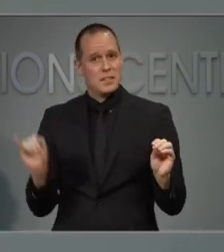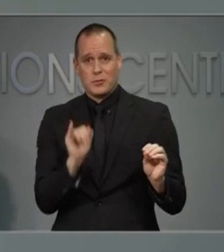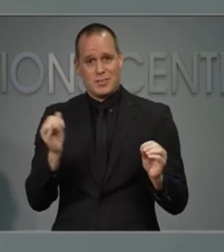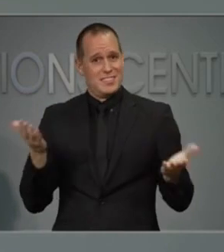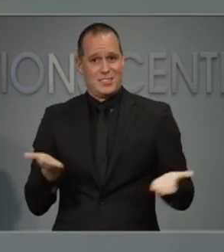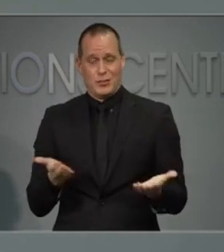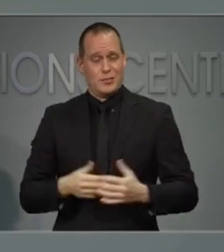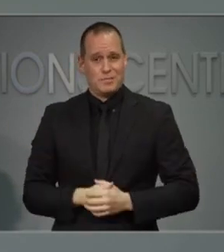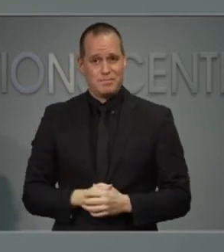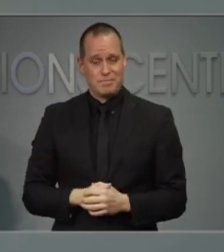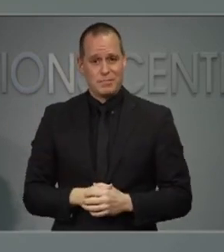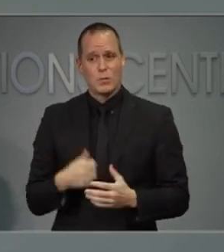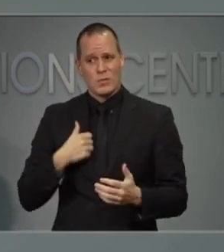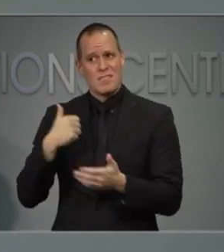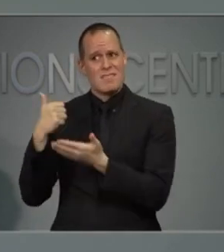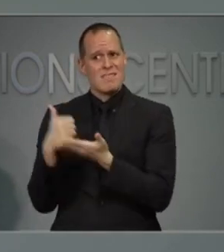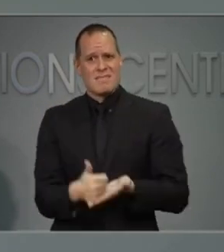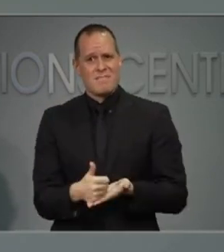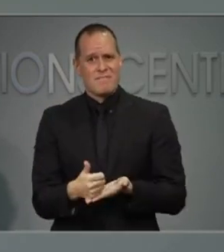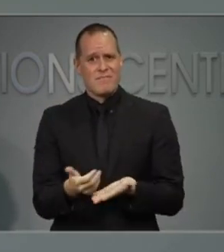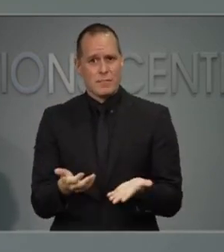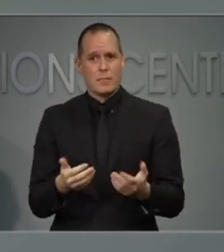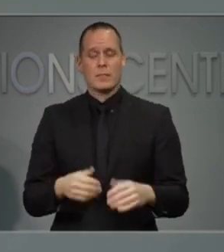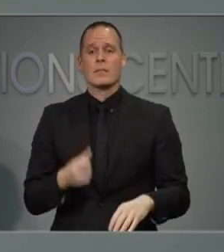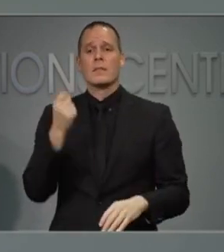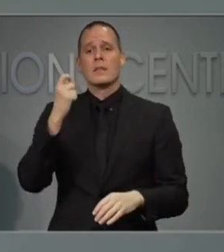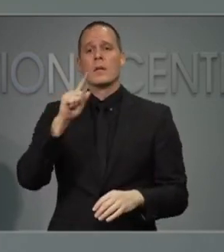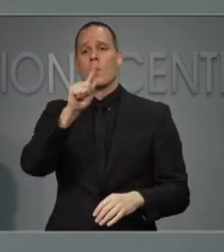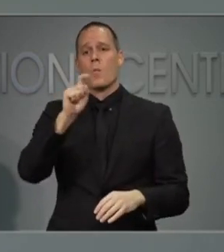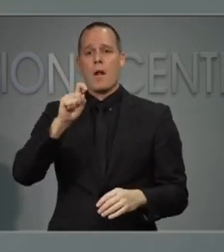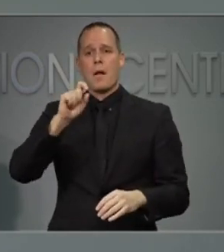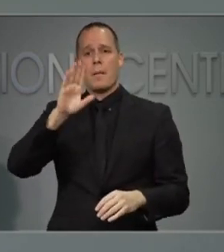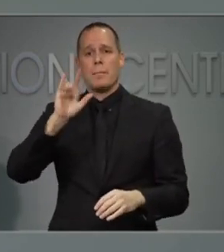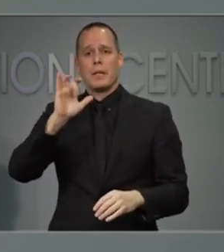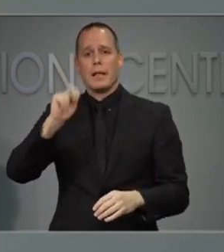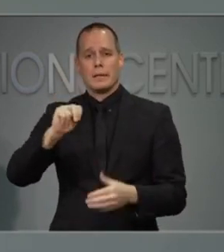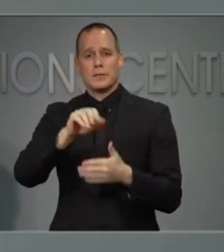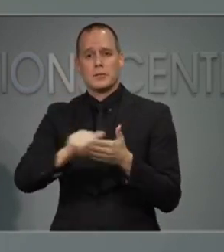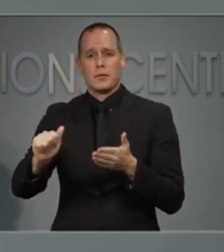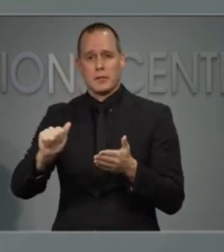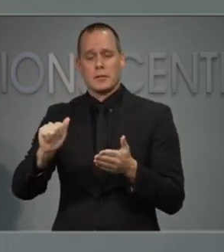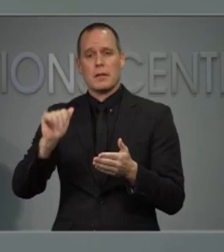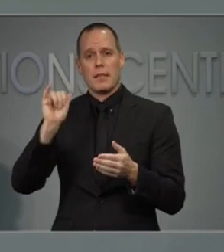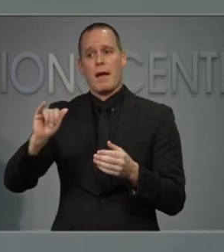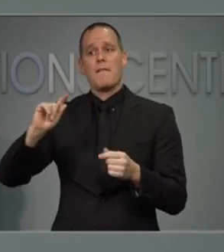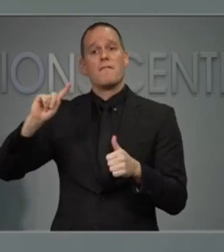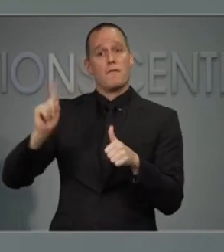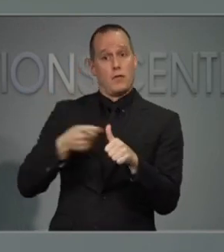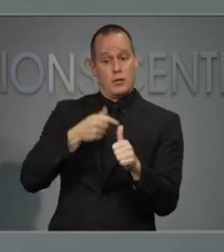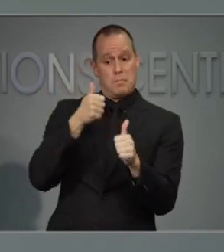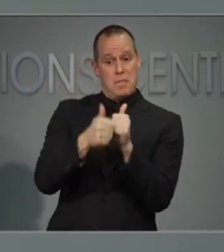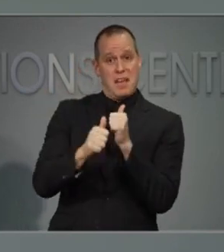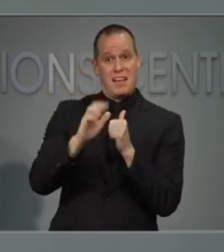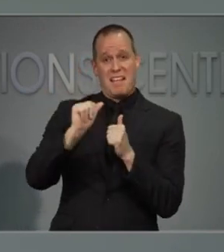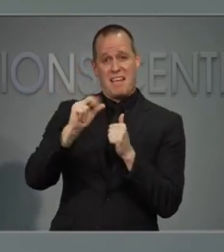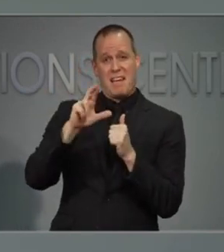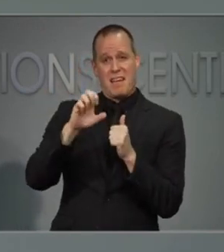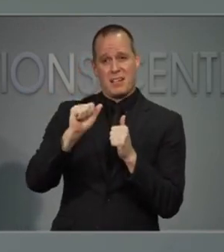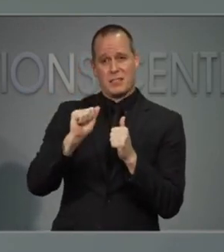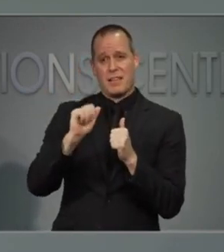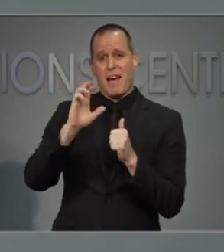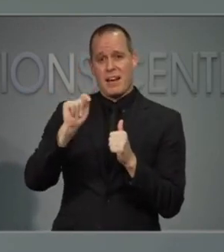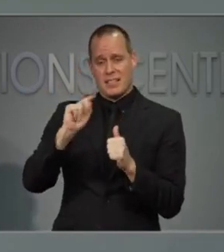insurance. Almost $100 billion from the first round of the CARES Act provider